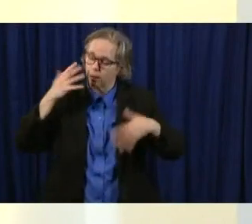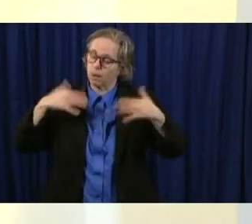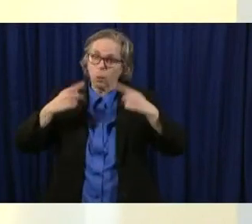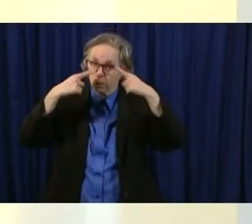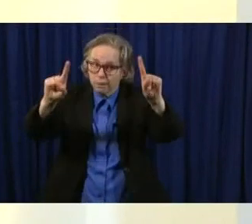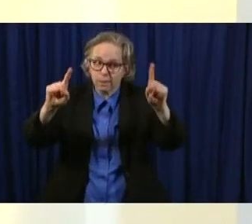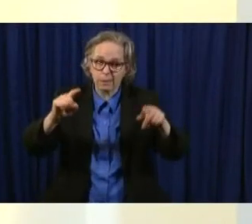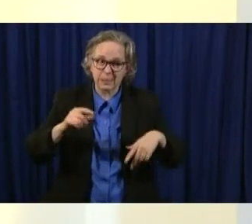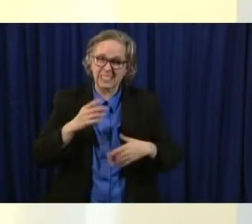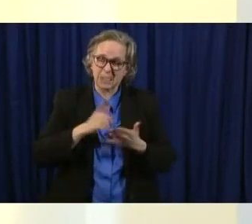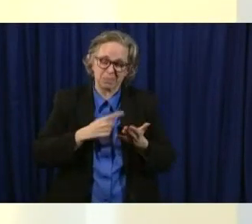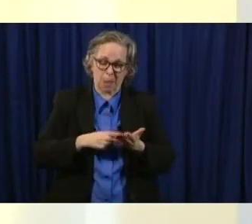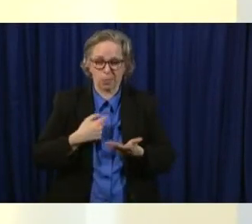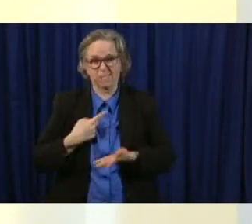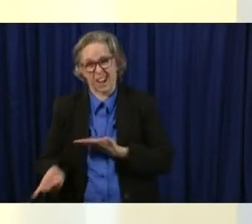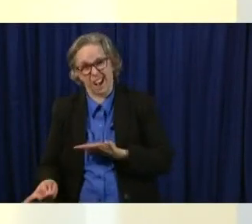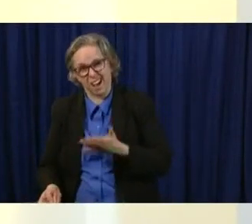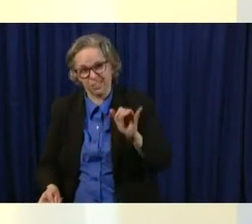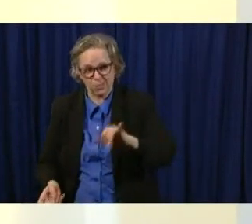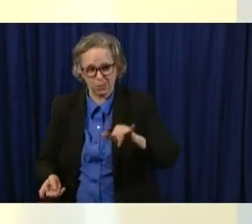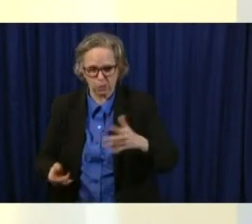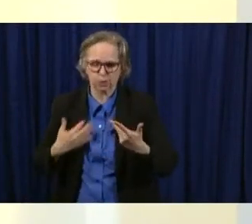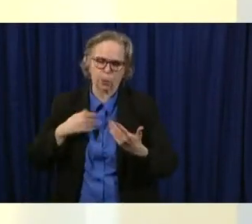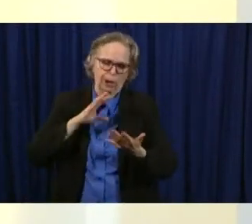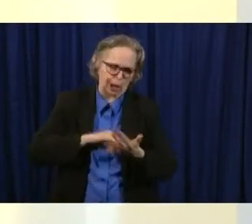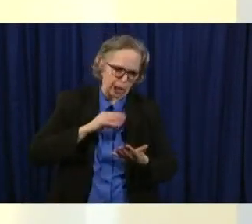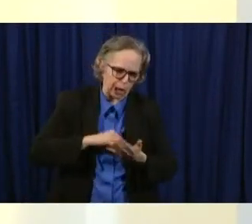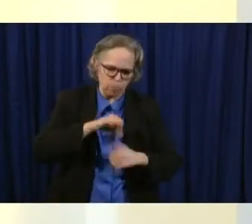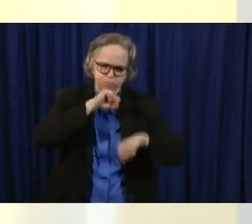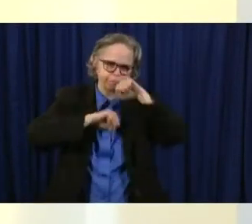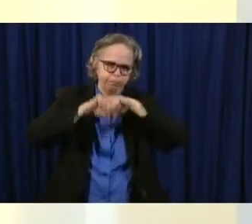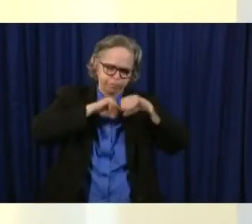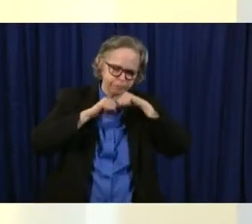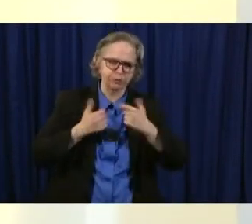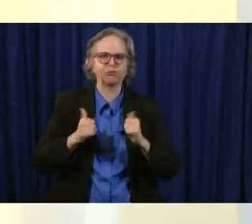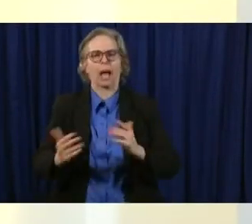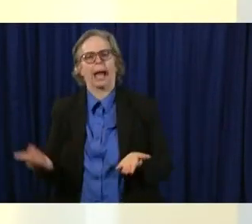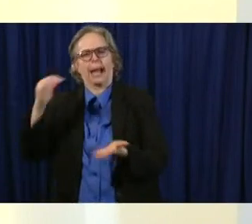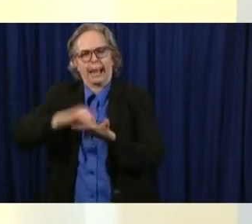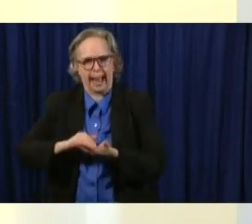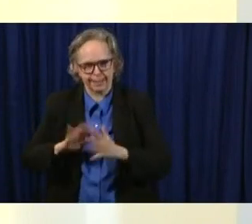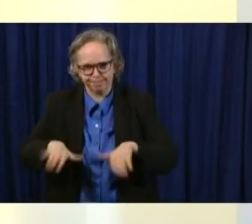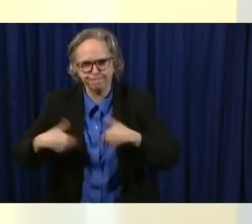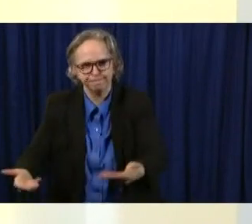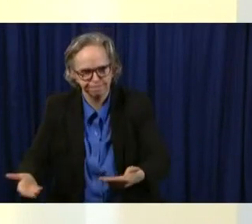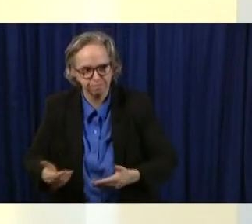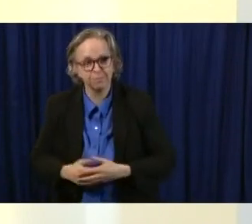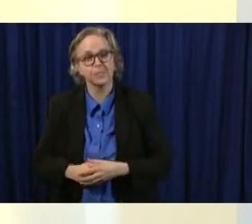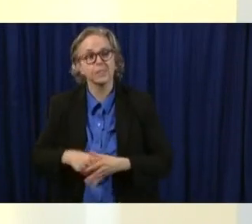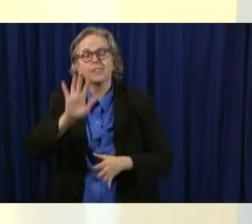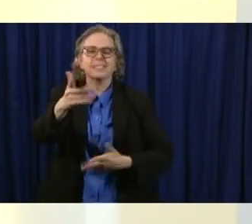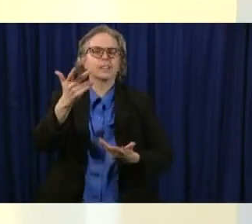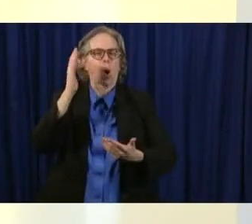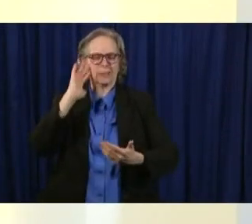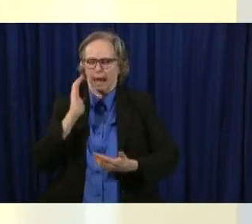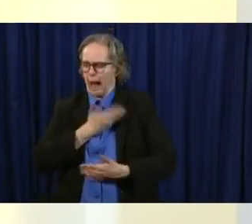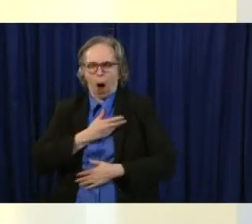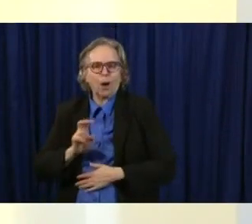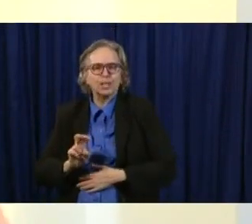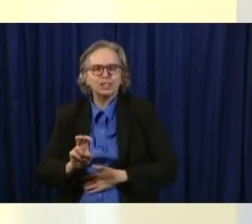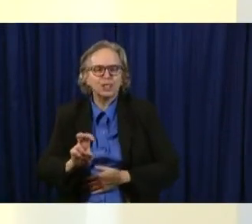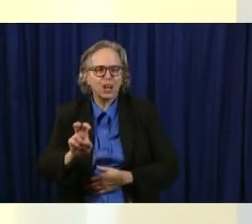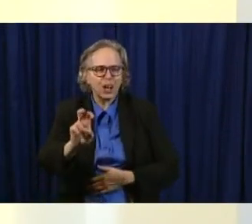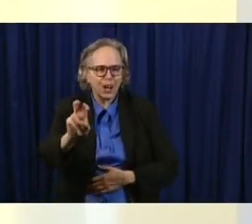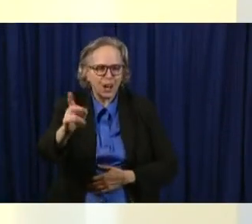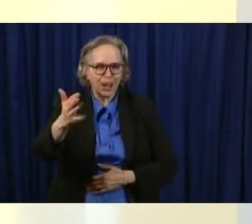We will learn from those and we will have more successes. But it is that journey, going down that mountain and then going